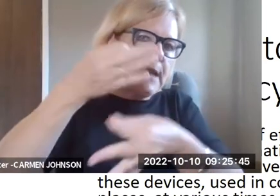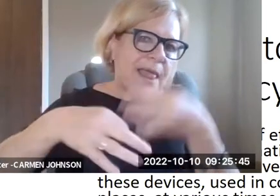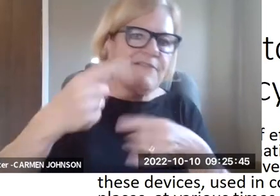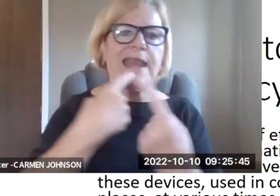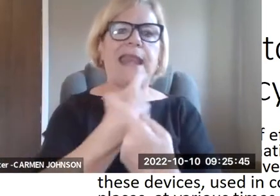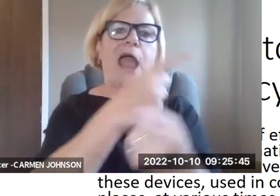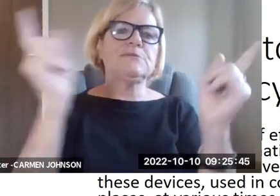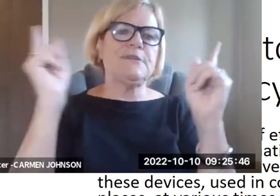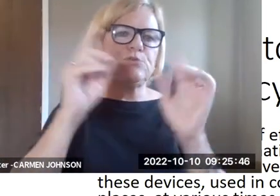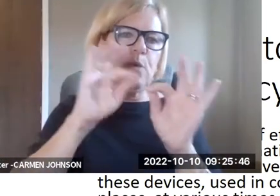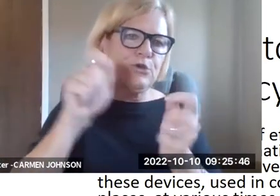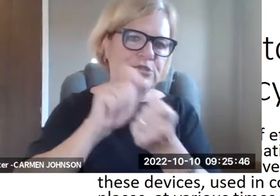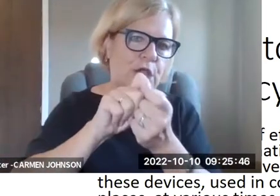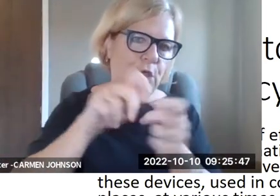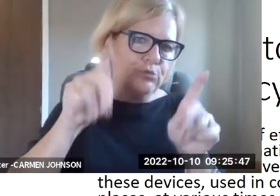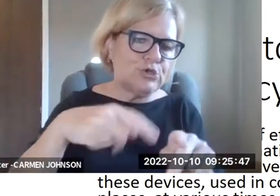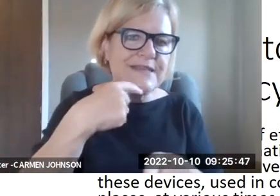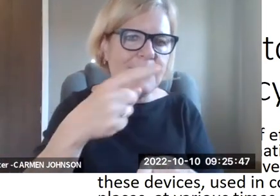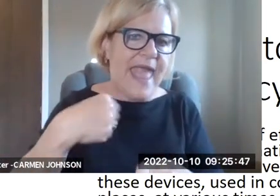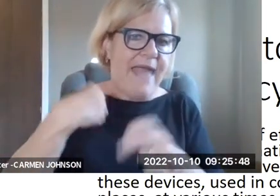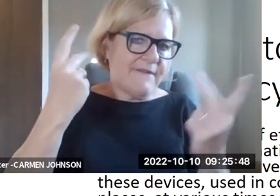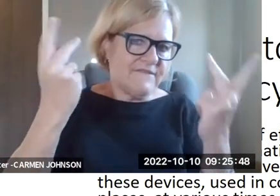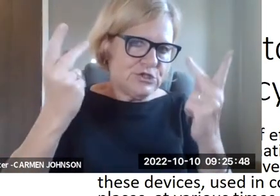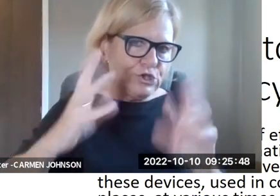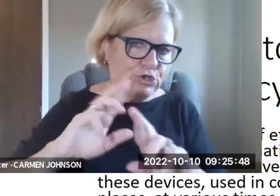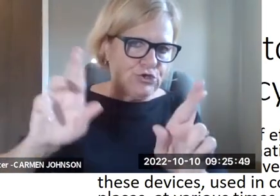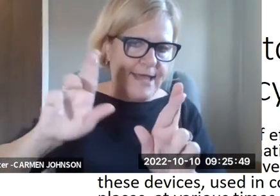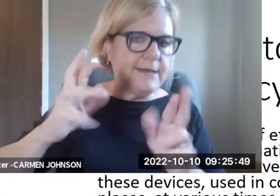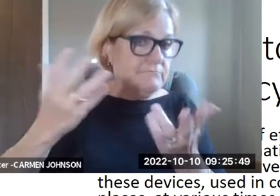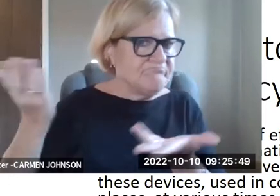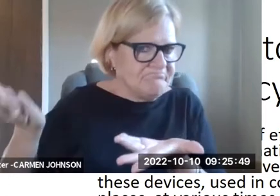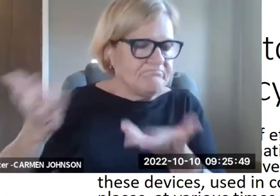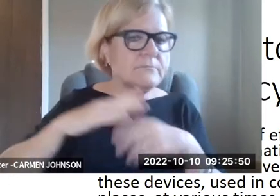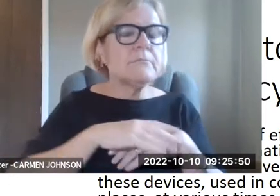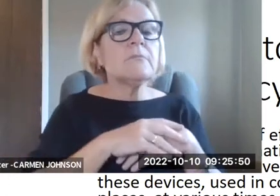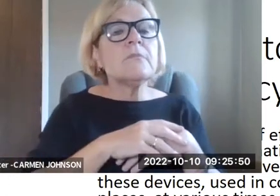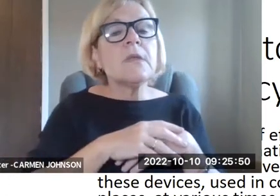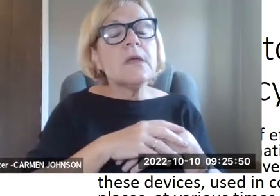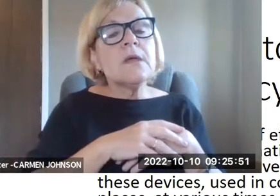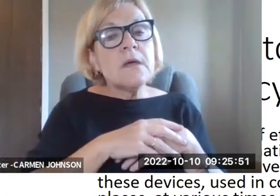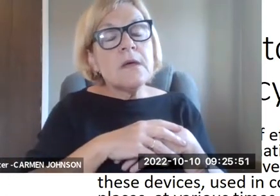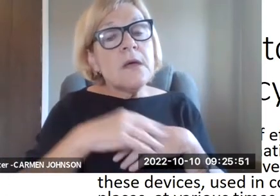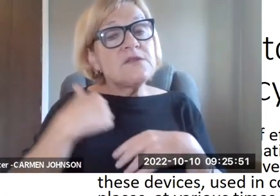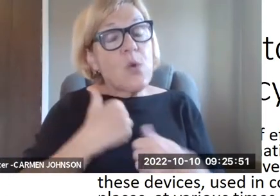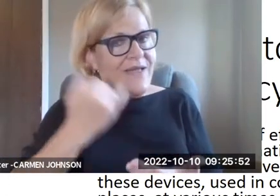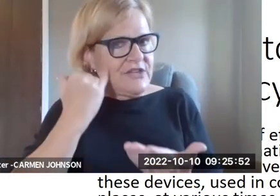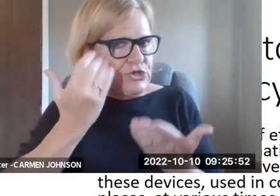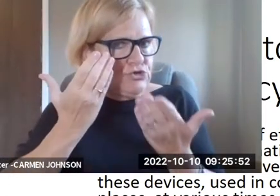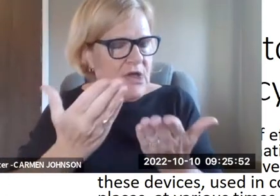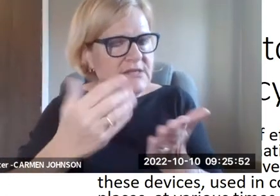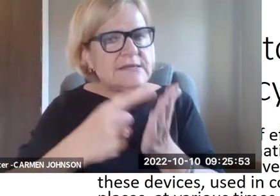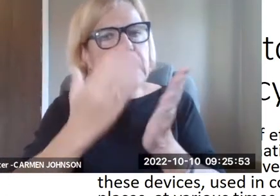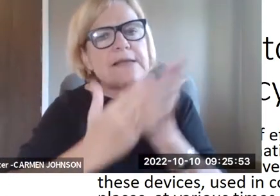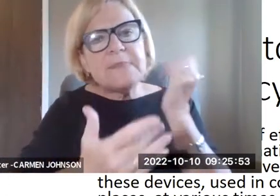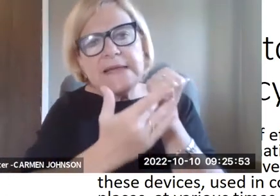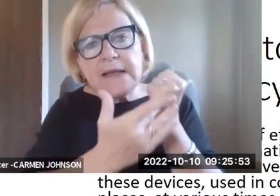and also for individual notifications, you know, and, uh, something that might take the place of an announcement to a particular person telling them that they